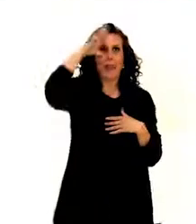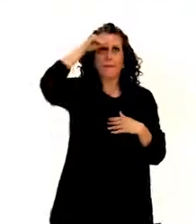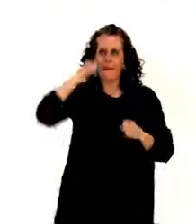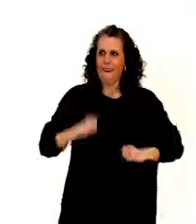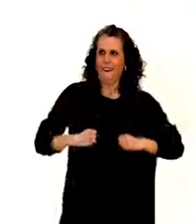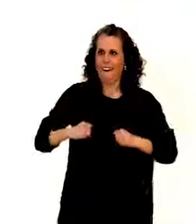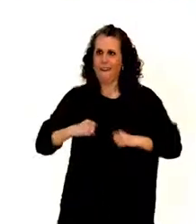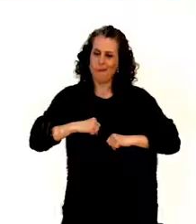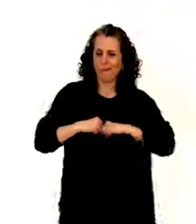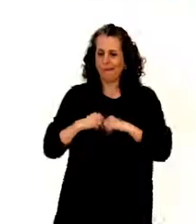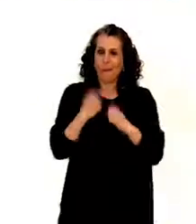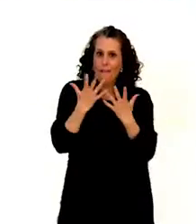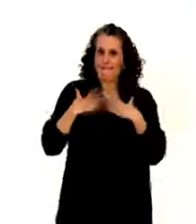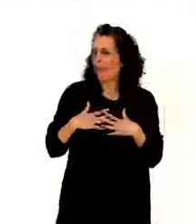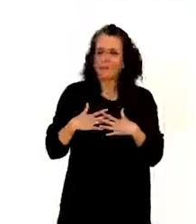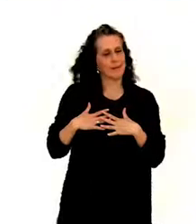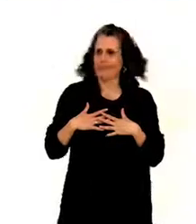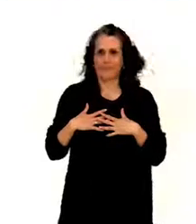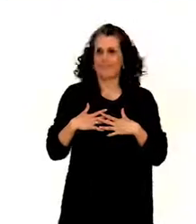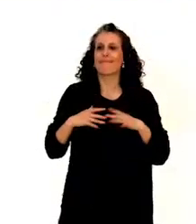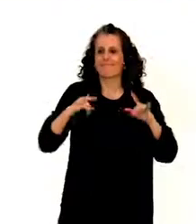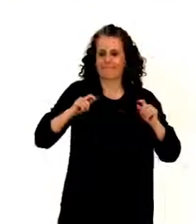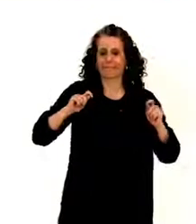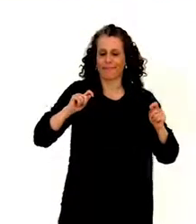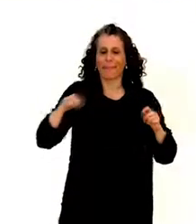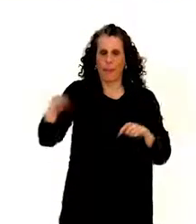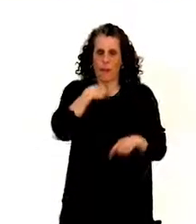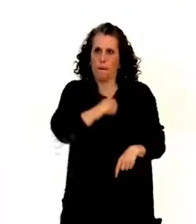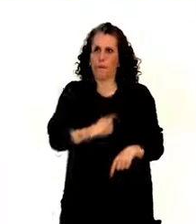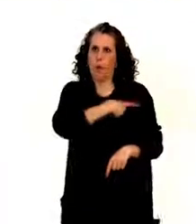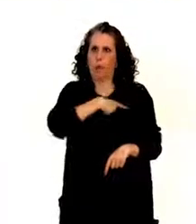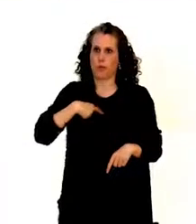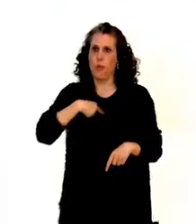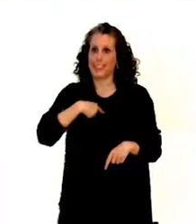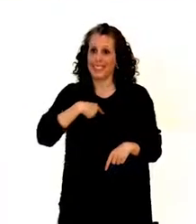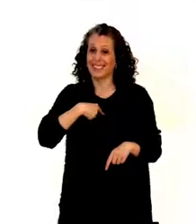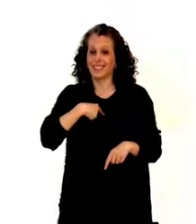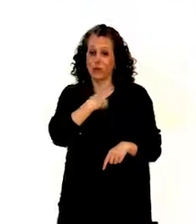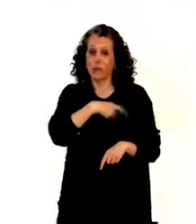remaining 17 male members of the committee did make a promise when five colleagues,